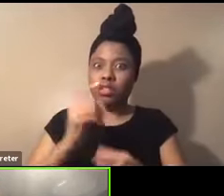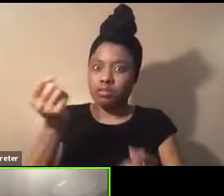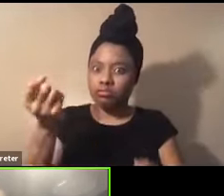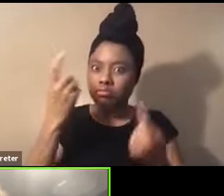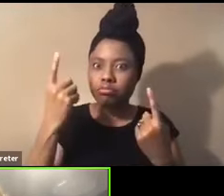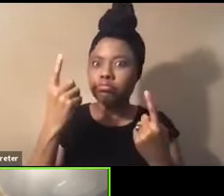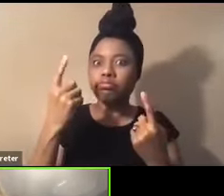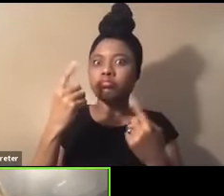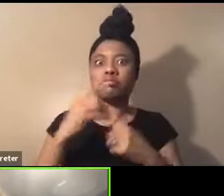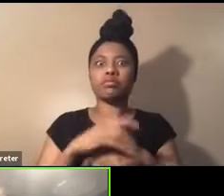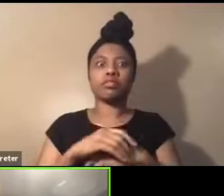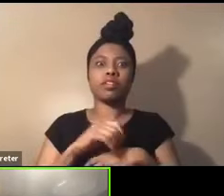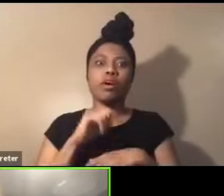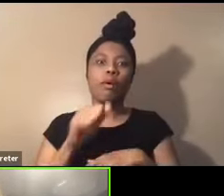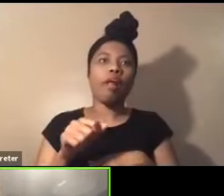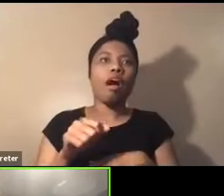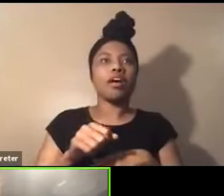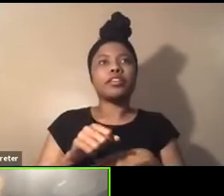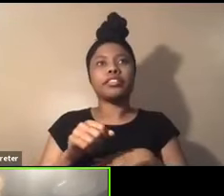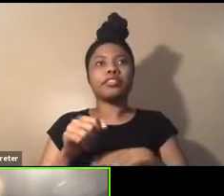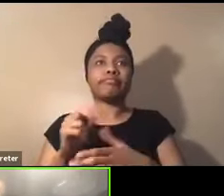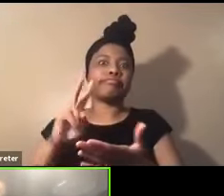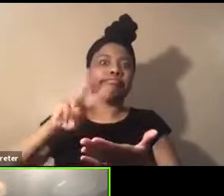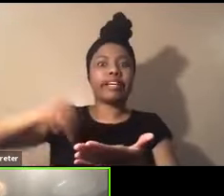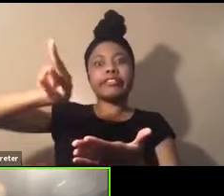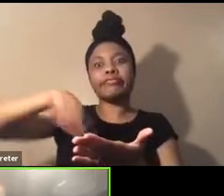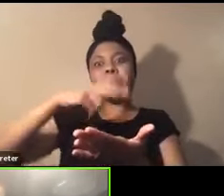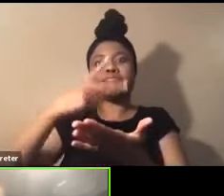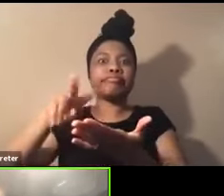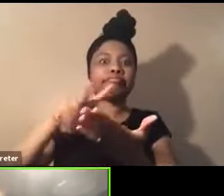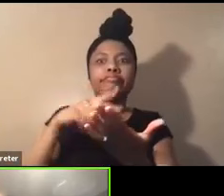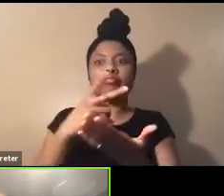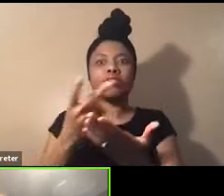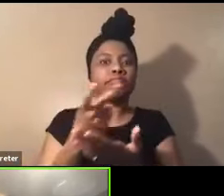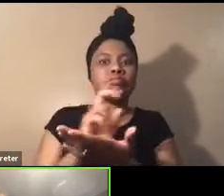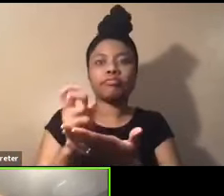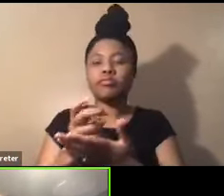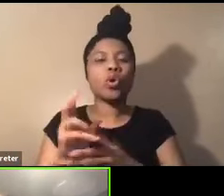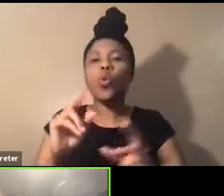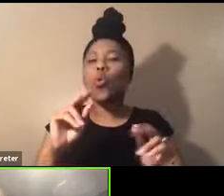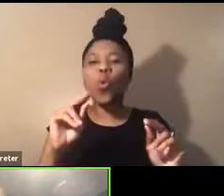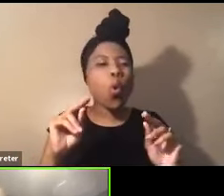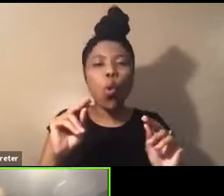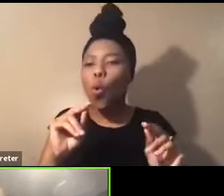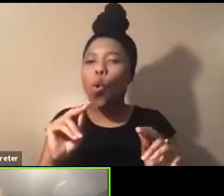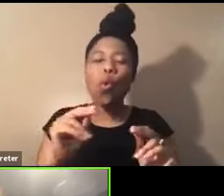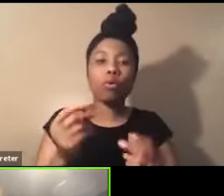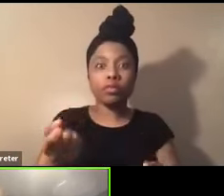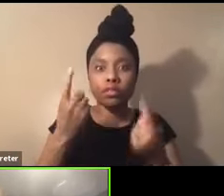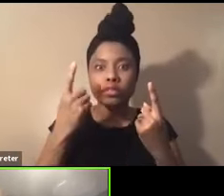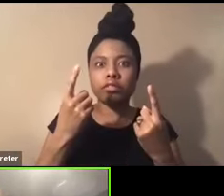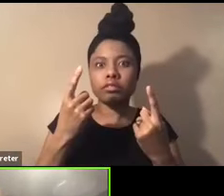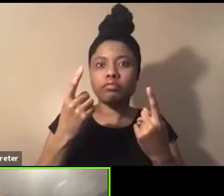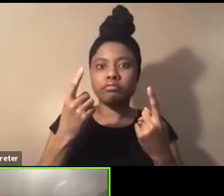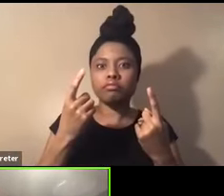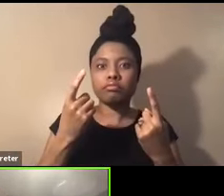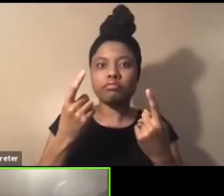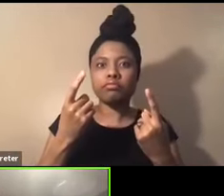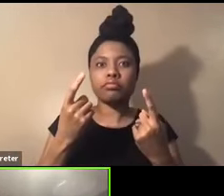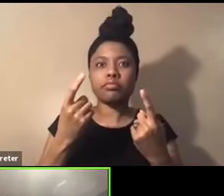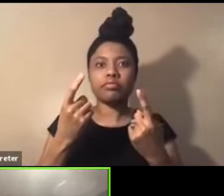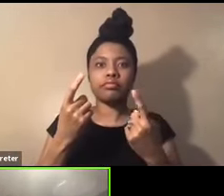just kicking our legs and jumping and hopping, you know, we have to understand, you know, that break, you know, that